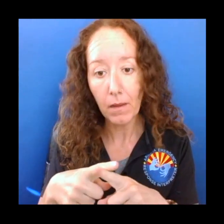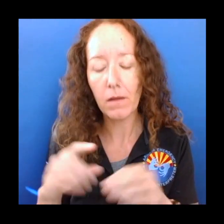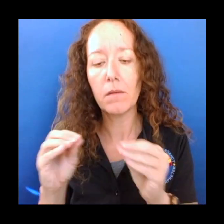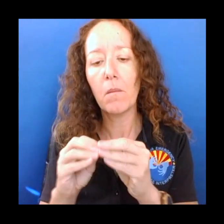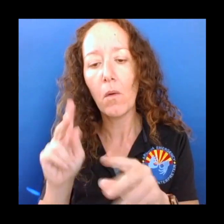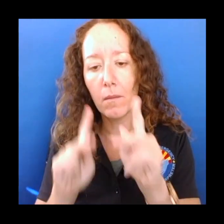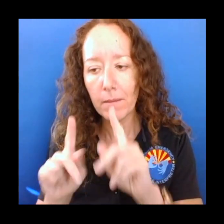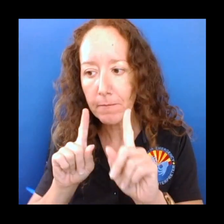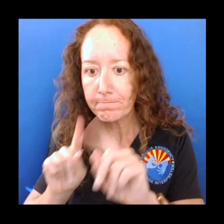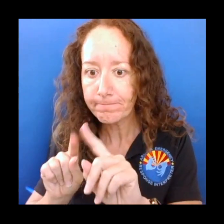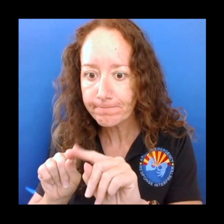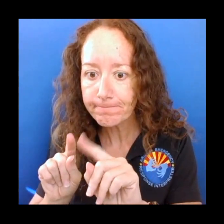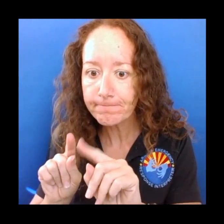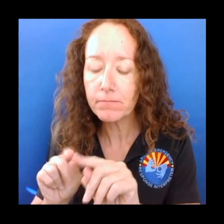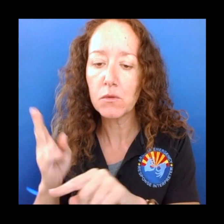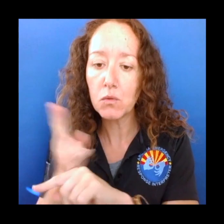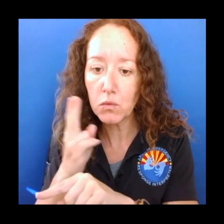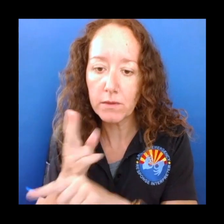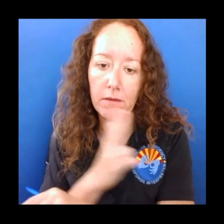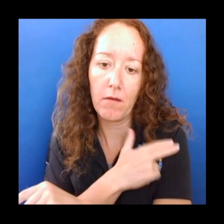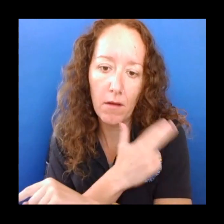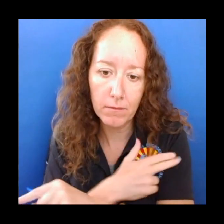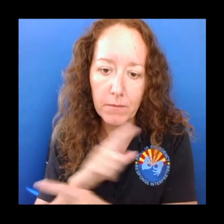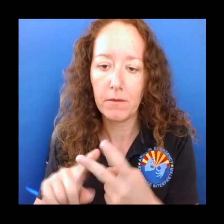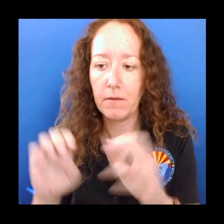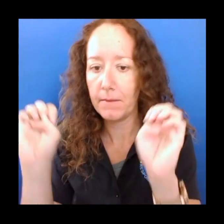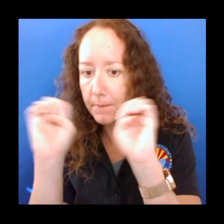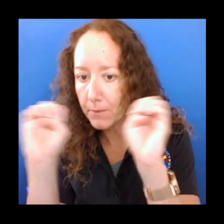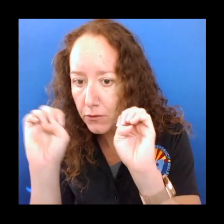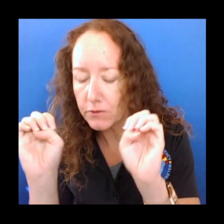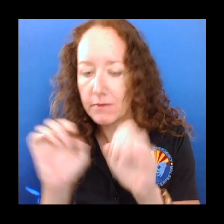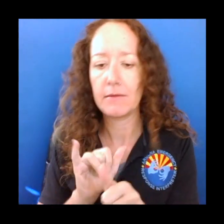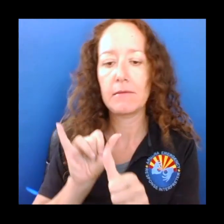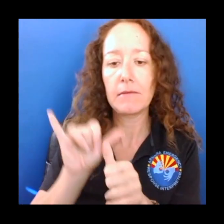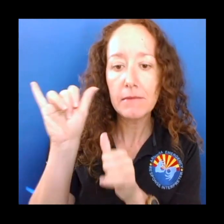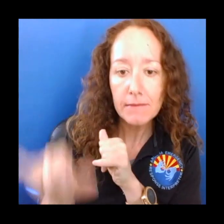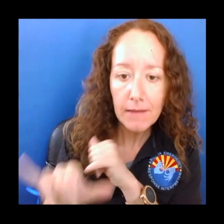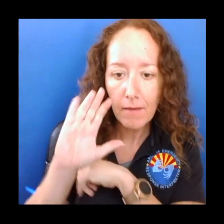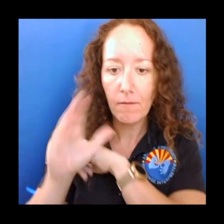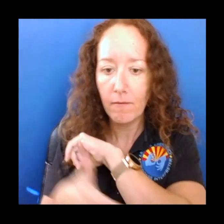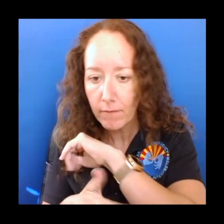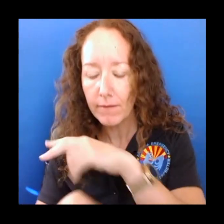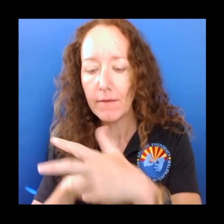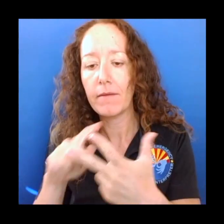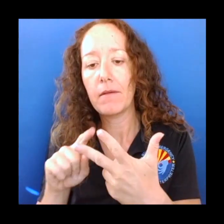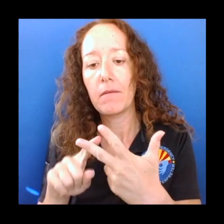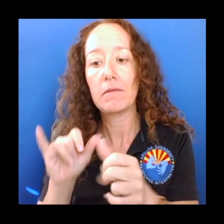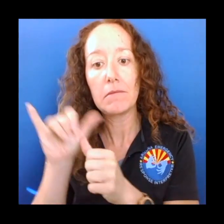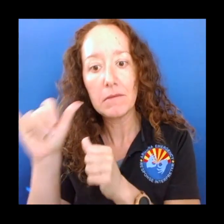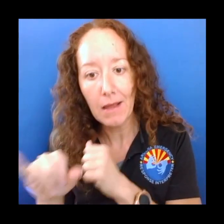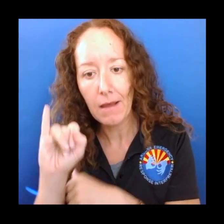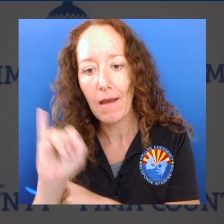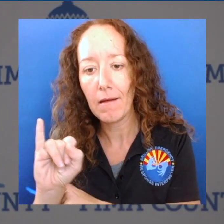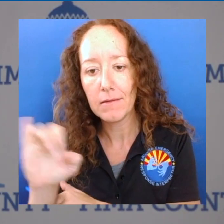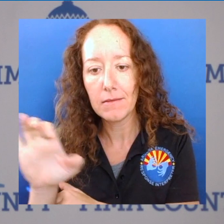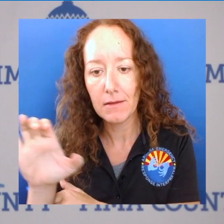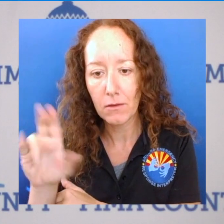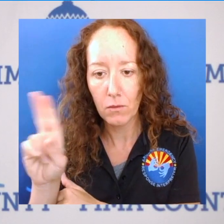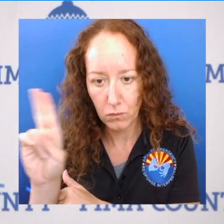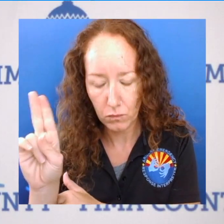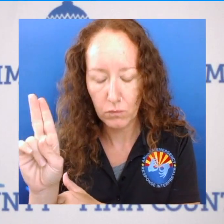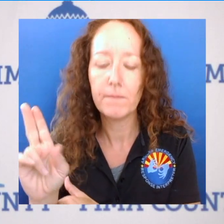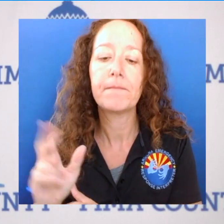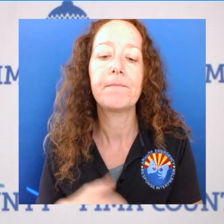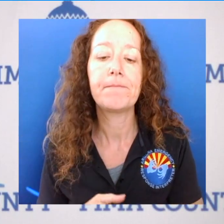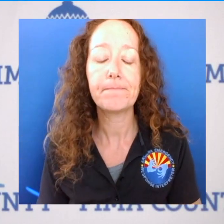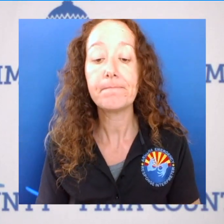room, our inpatient, and we know in our ICU. Secondly, the other place we want to share